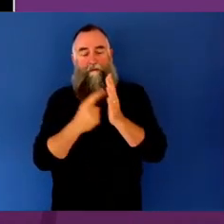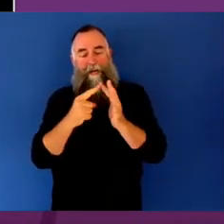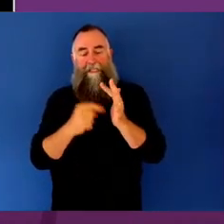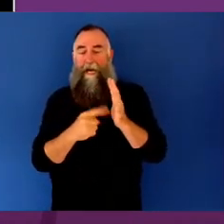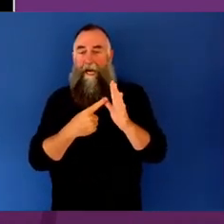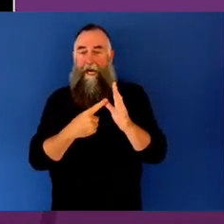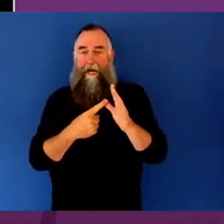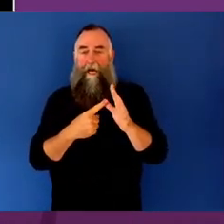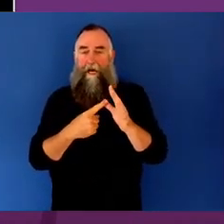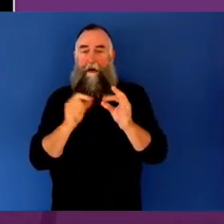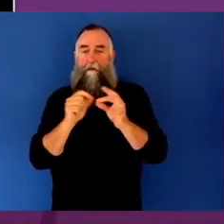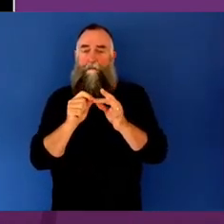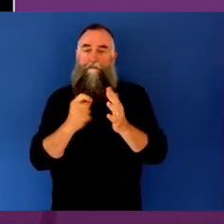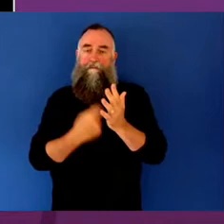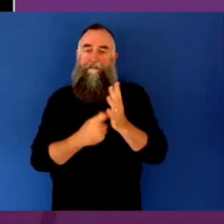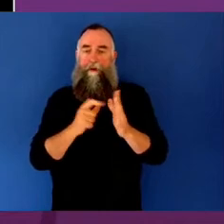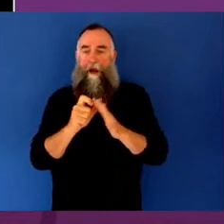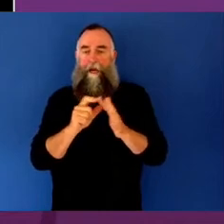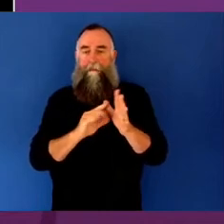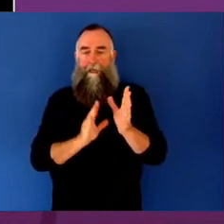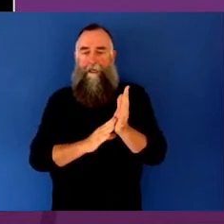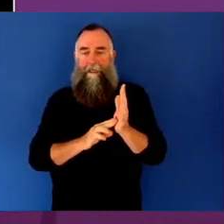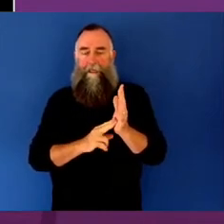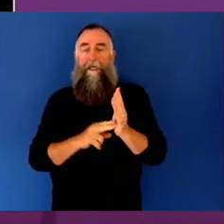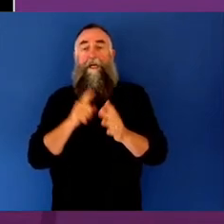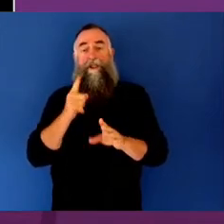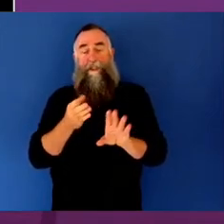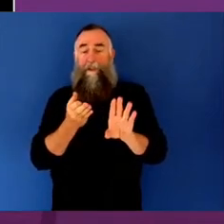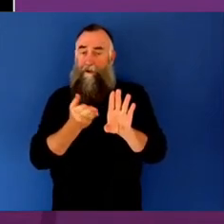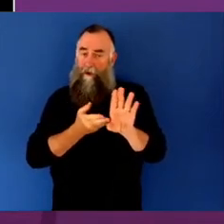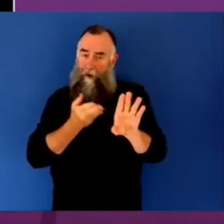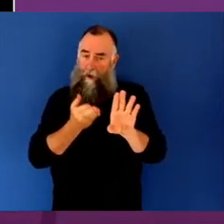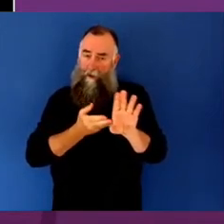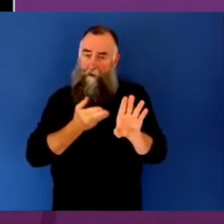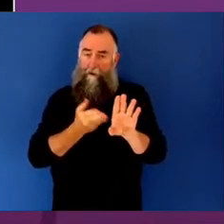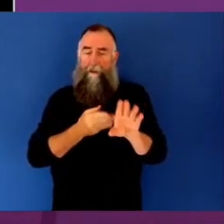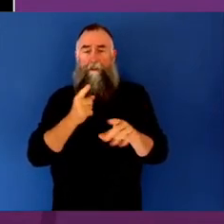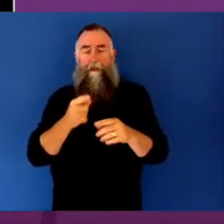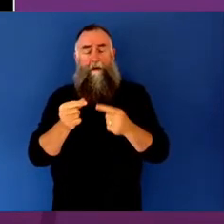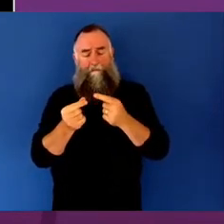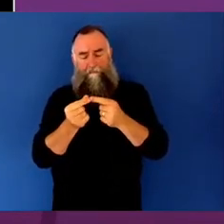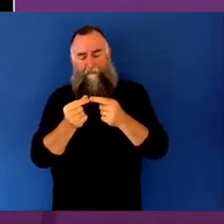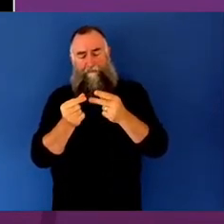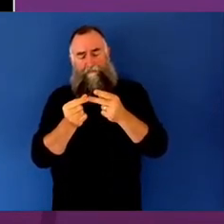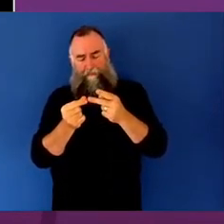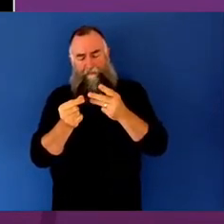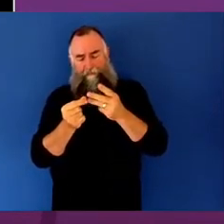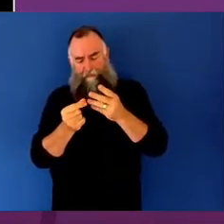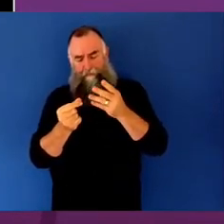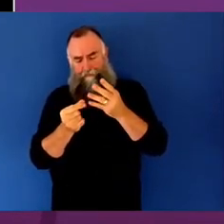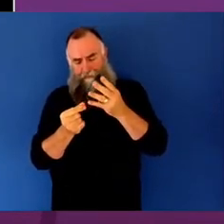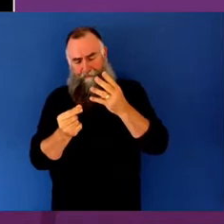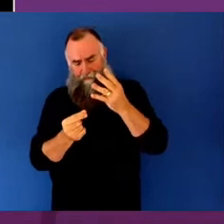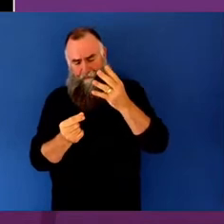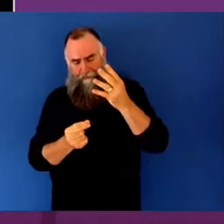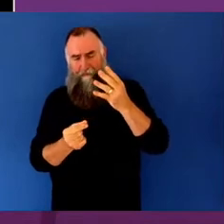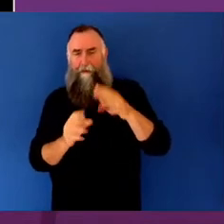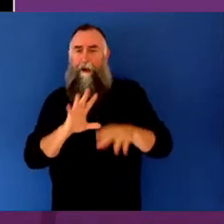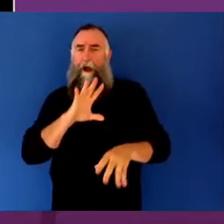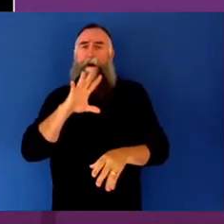psychologist, consultant, investor, researcher, writer, broadcaster, speaker, performing artist,